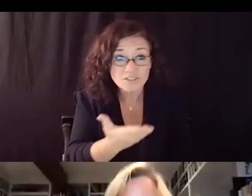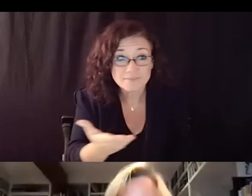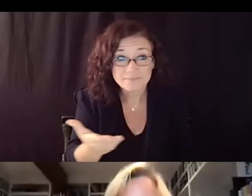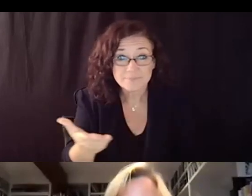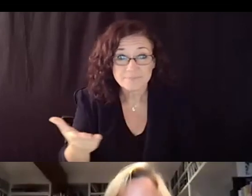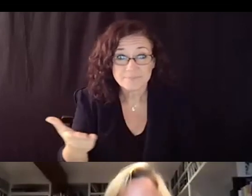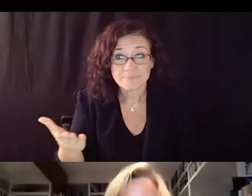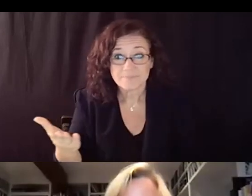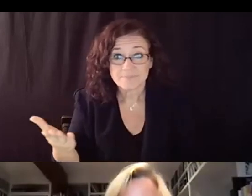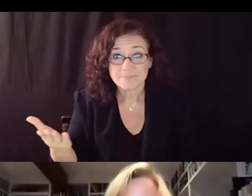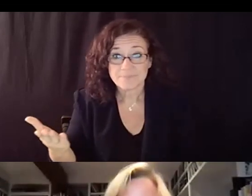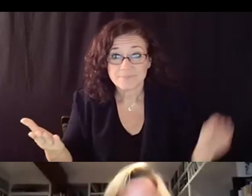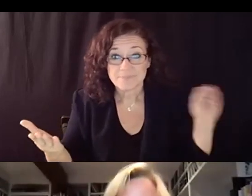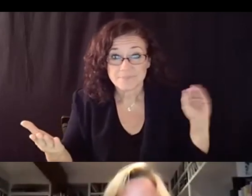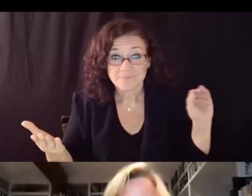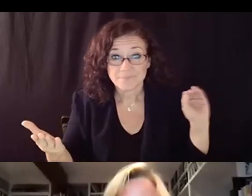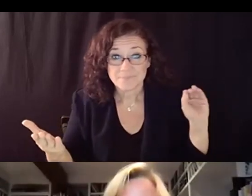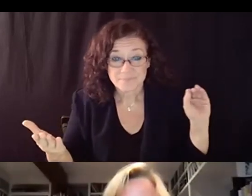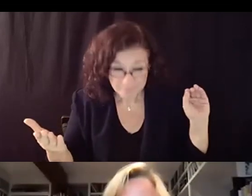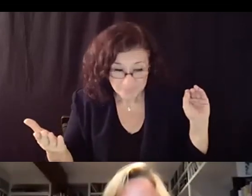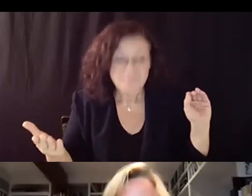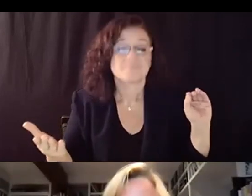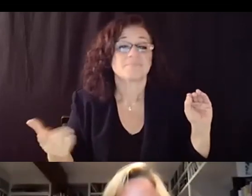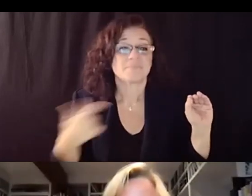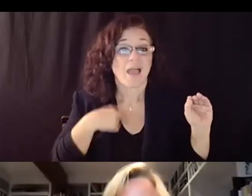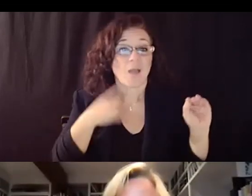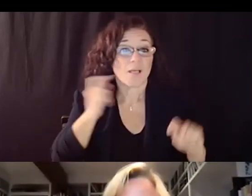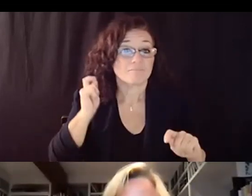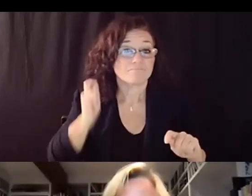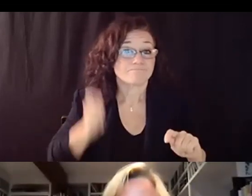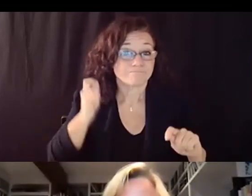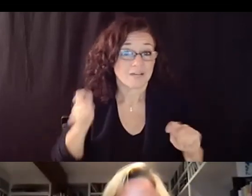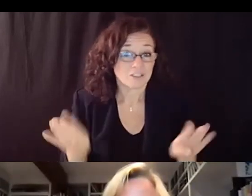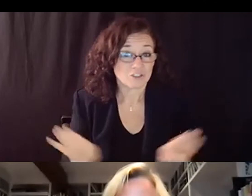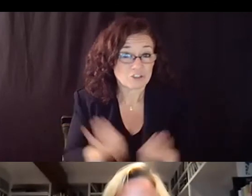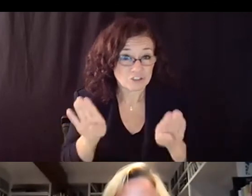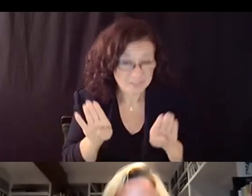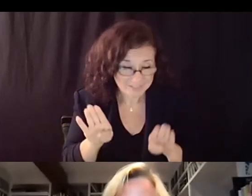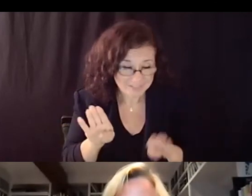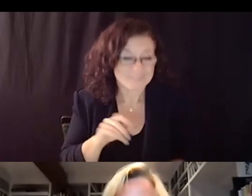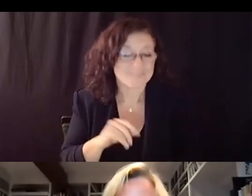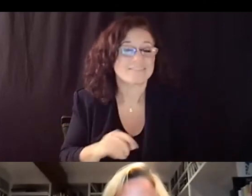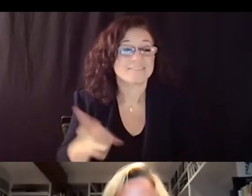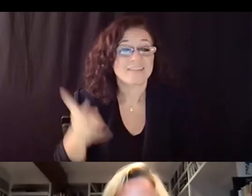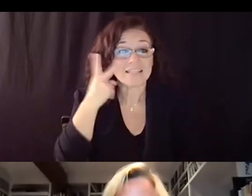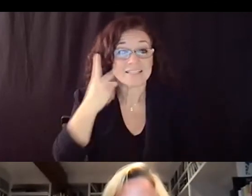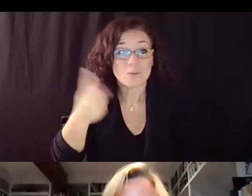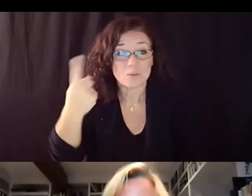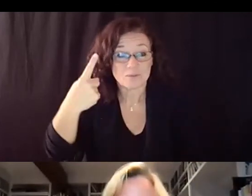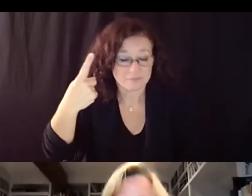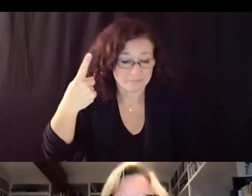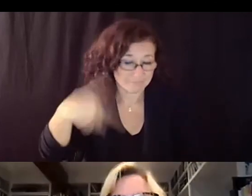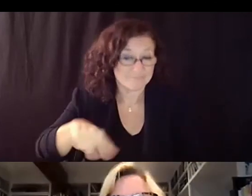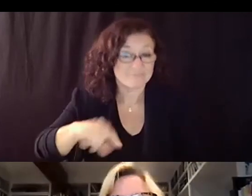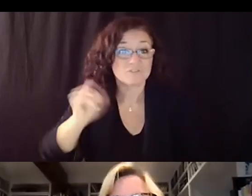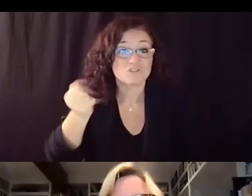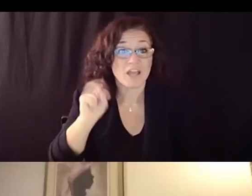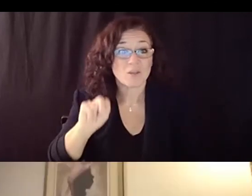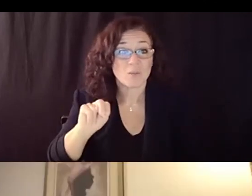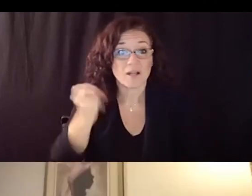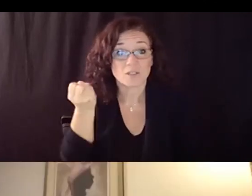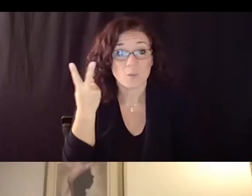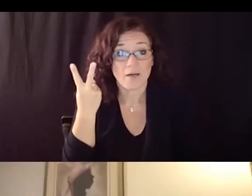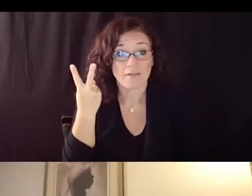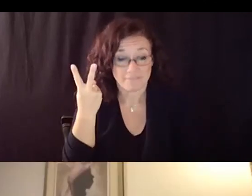hearing none i will adjourn this meeting and i'll see you all again again on january 12th at